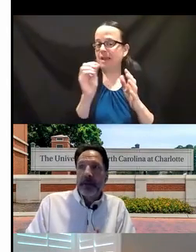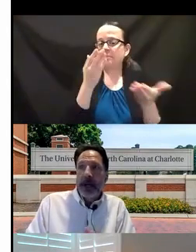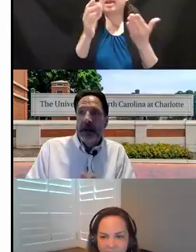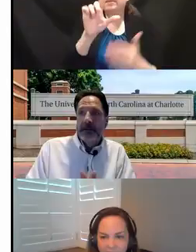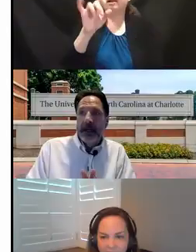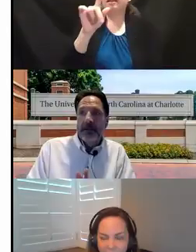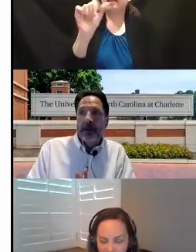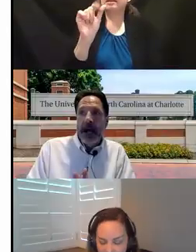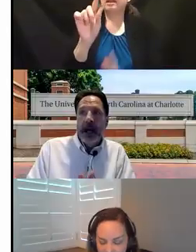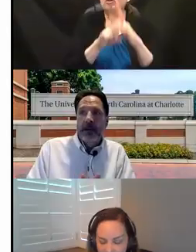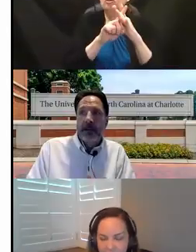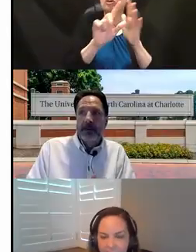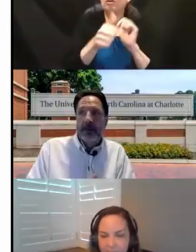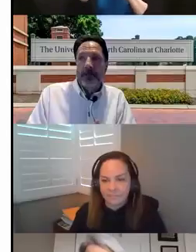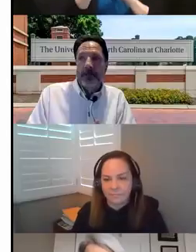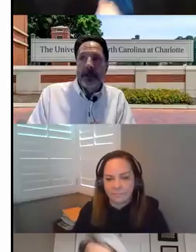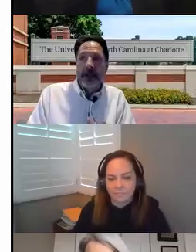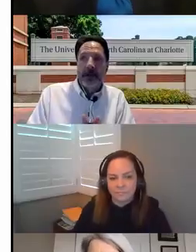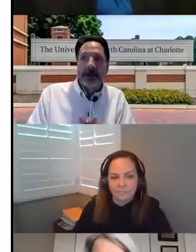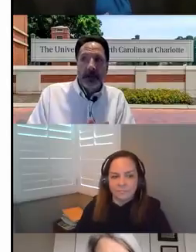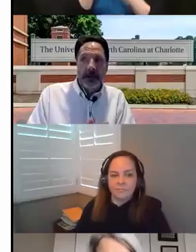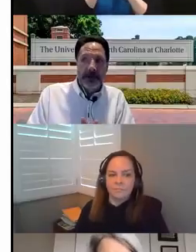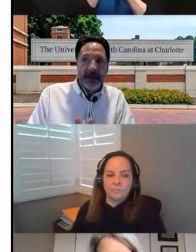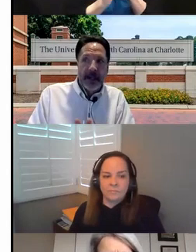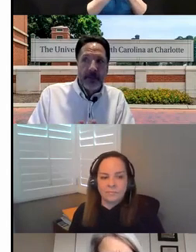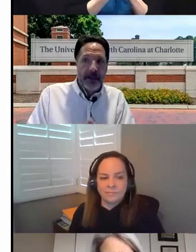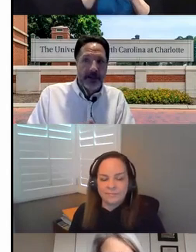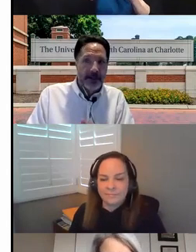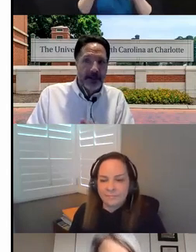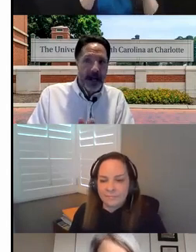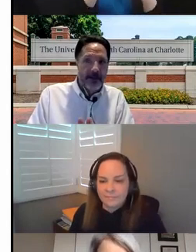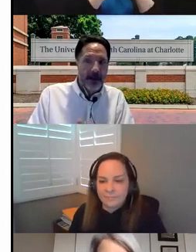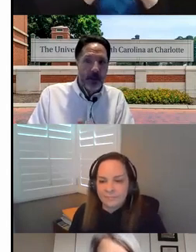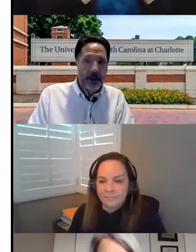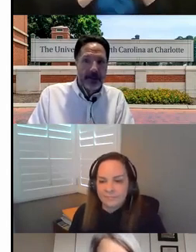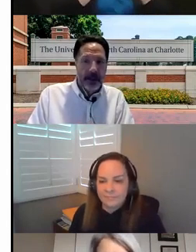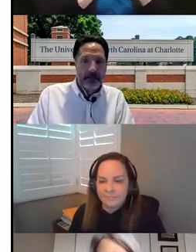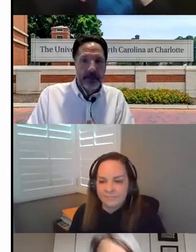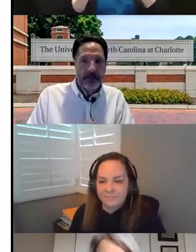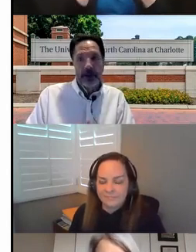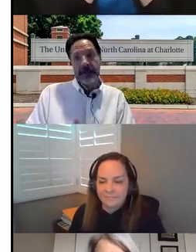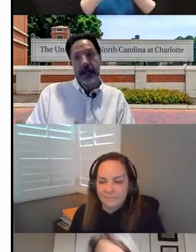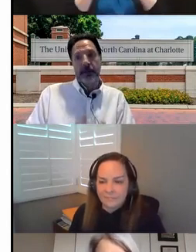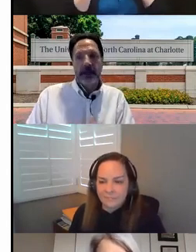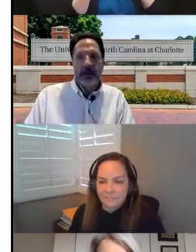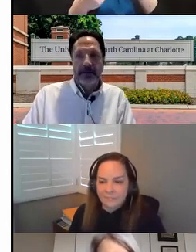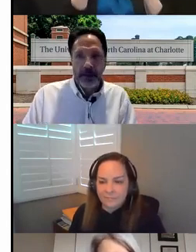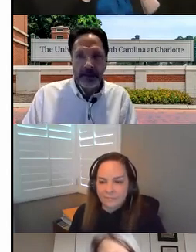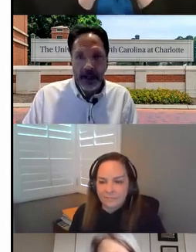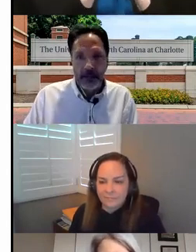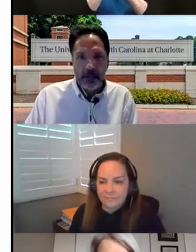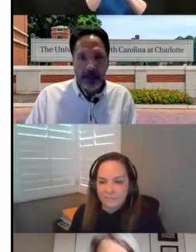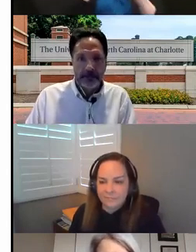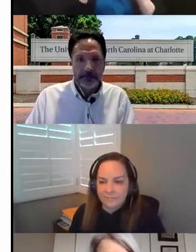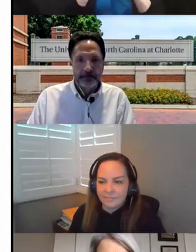start with you. In California, how frequently do you see interagency collaboration as a driver? And what are some good examples that you have